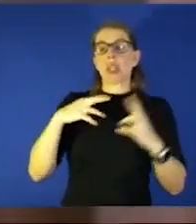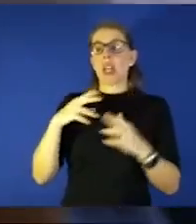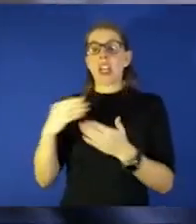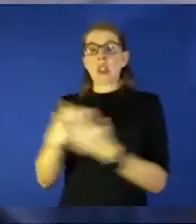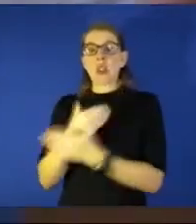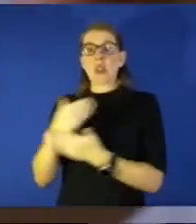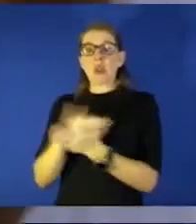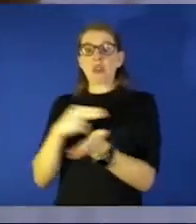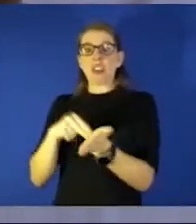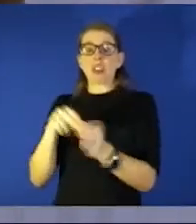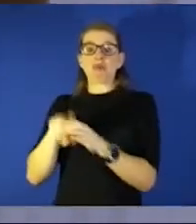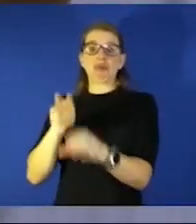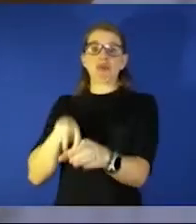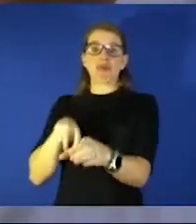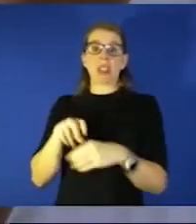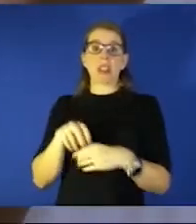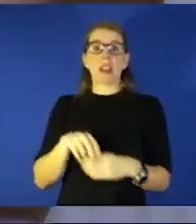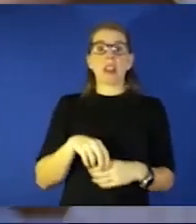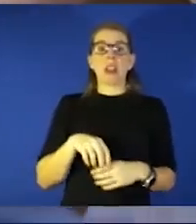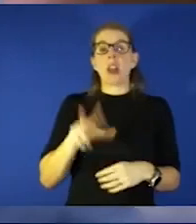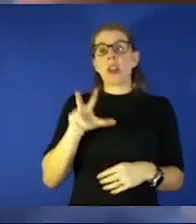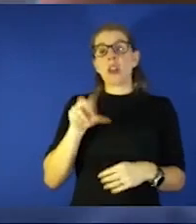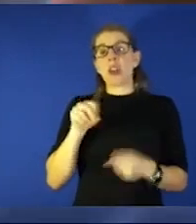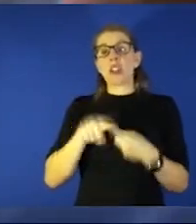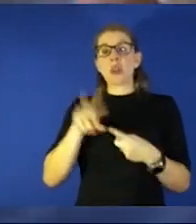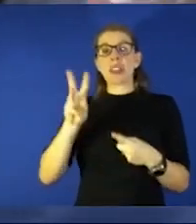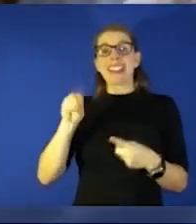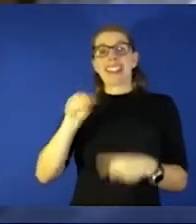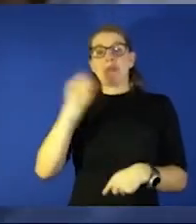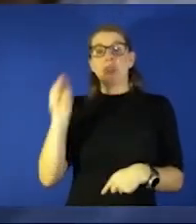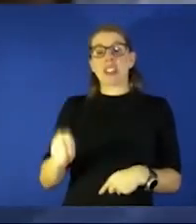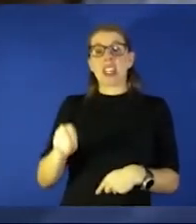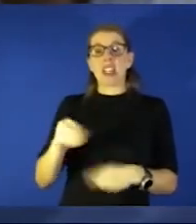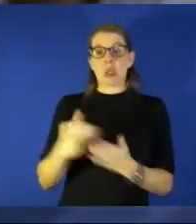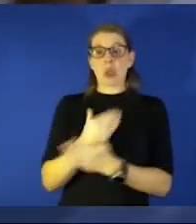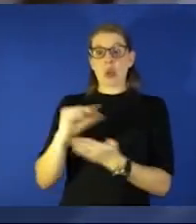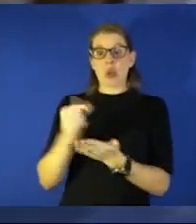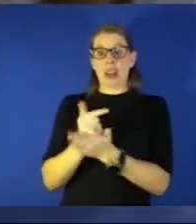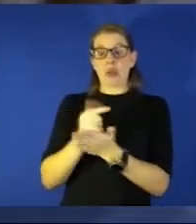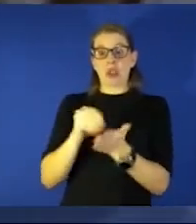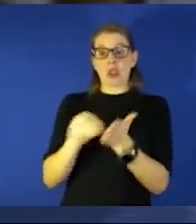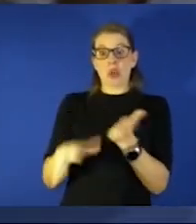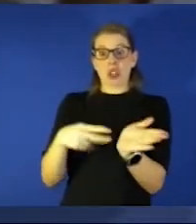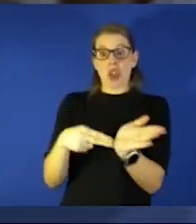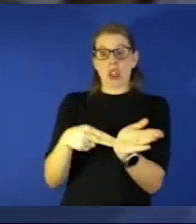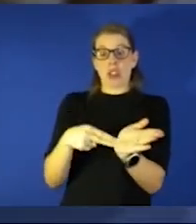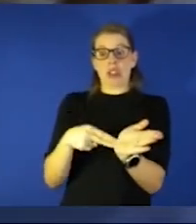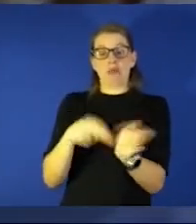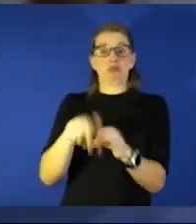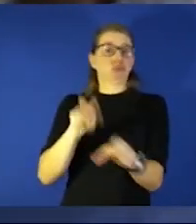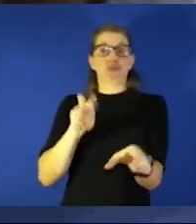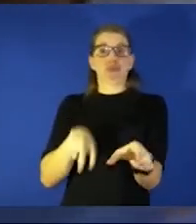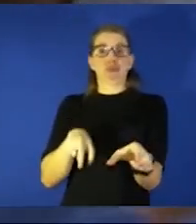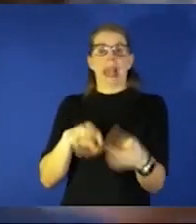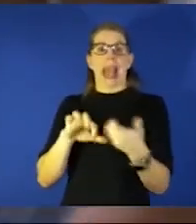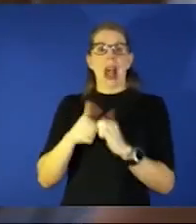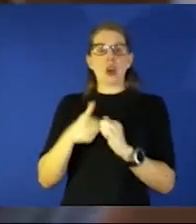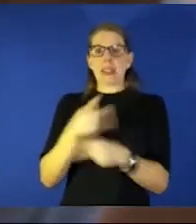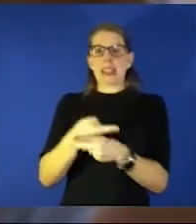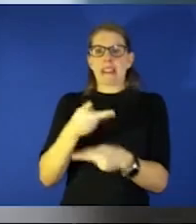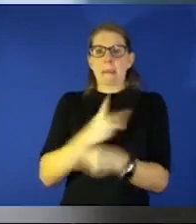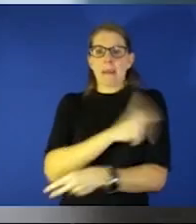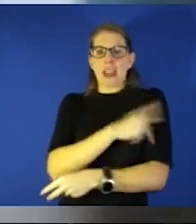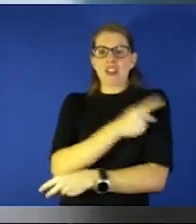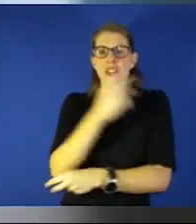60 percent in new graduates I don't know how we would take care of patients without our nursing staff I'll tell you what they are